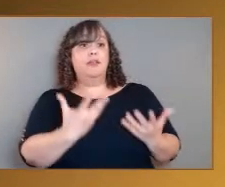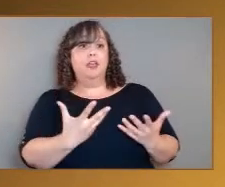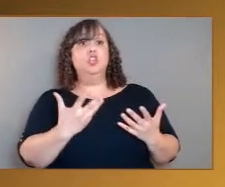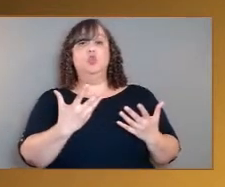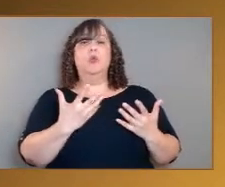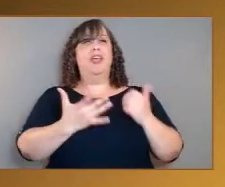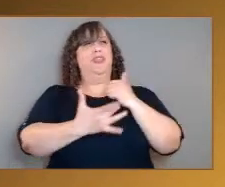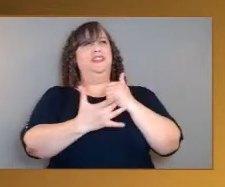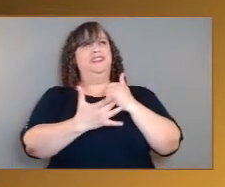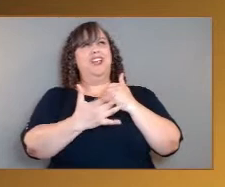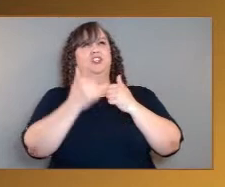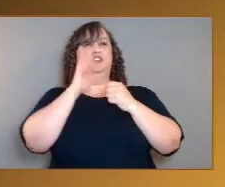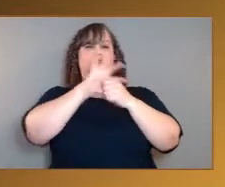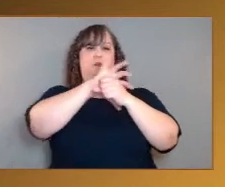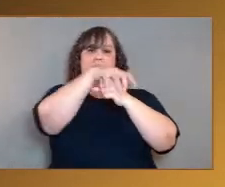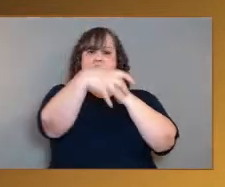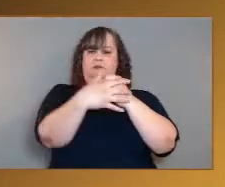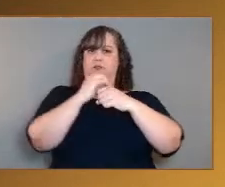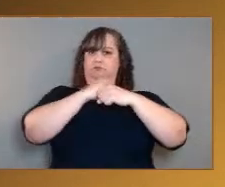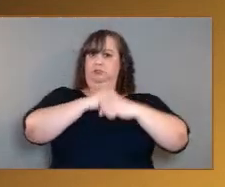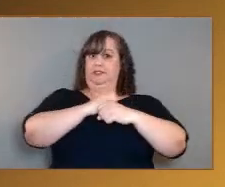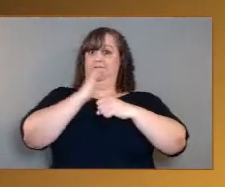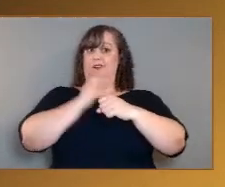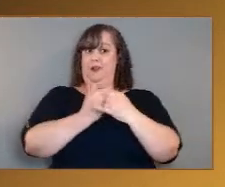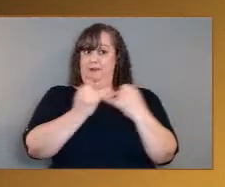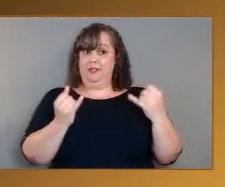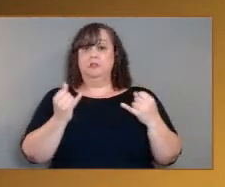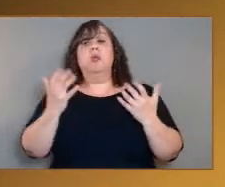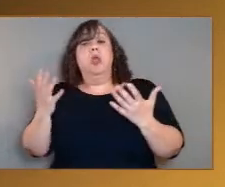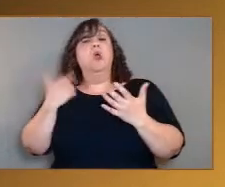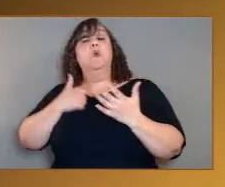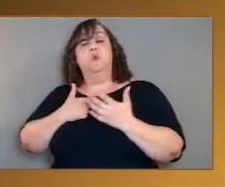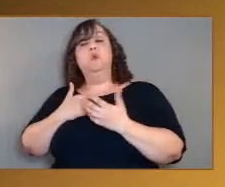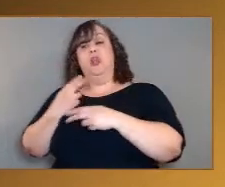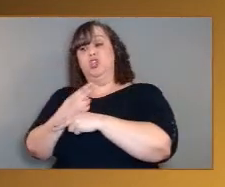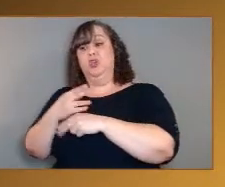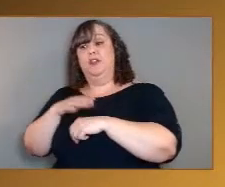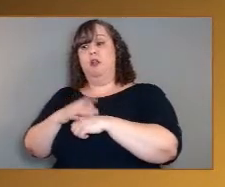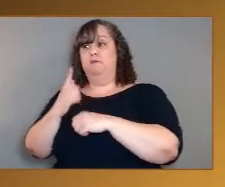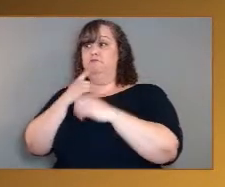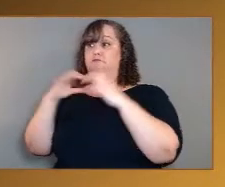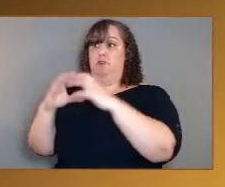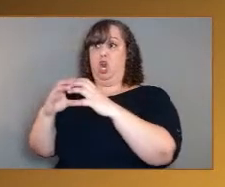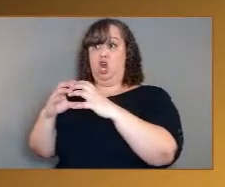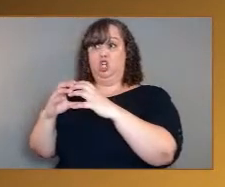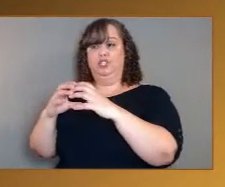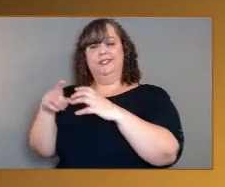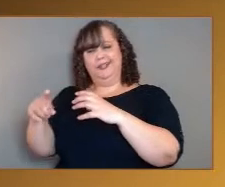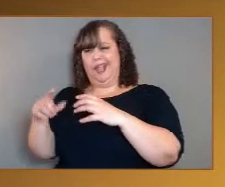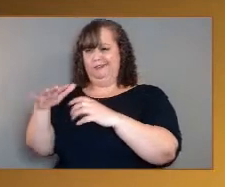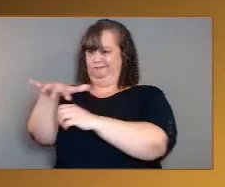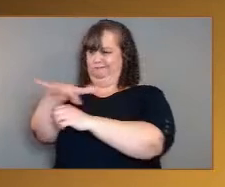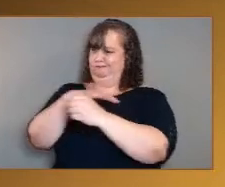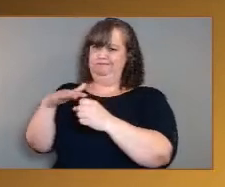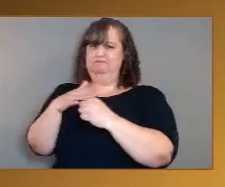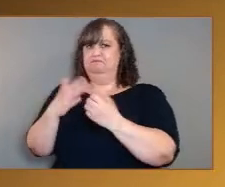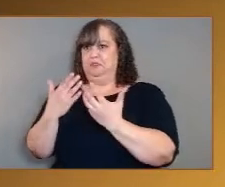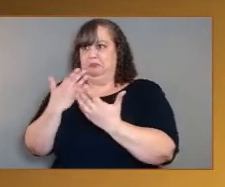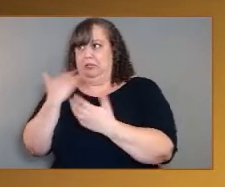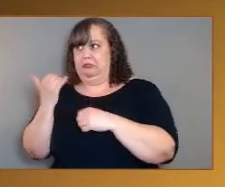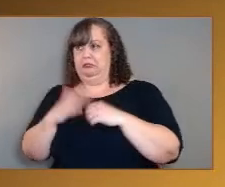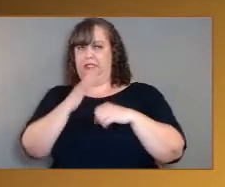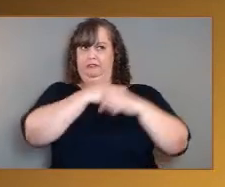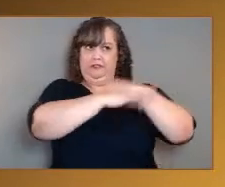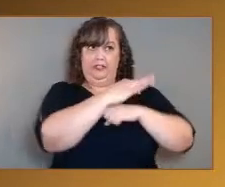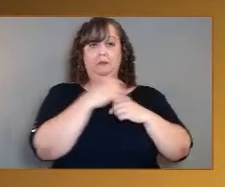kind of instruments we're flying to Venus, the kind that are operating on Mars now in conditions that are a lot more clement, had to be invented for us to even have a chance of